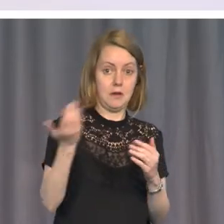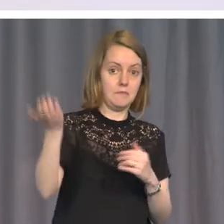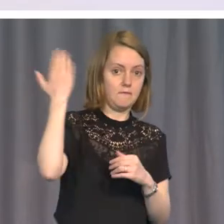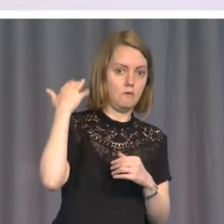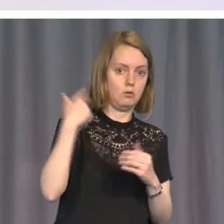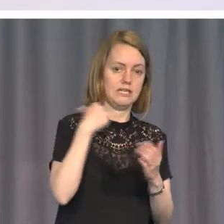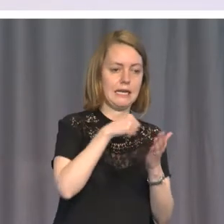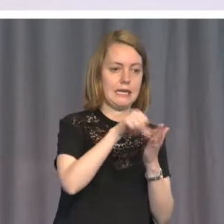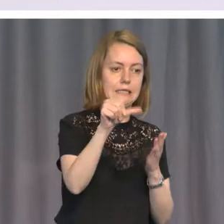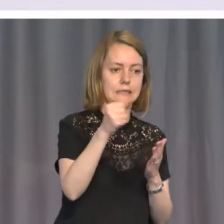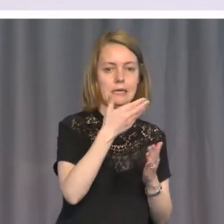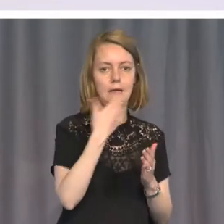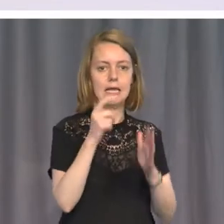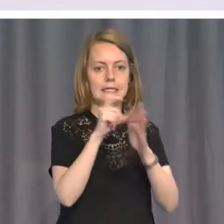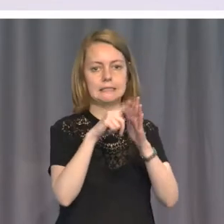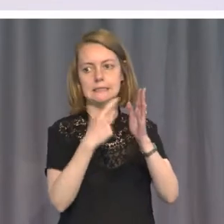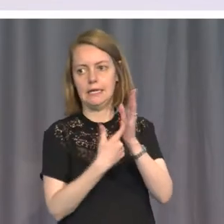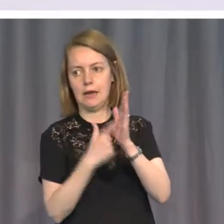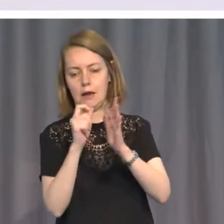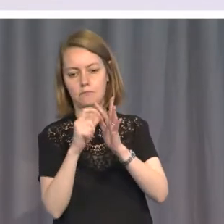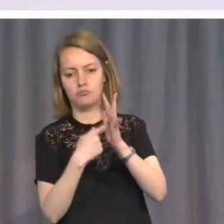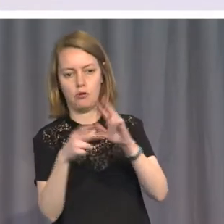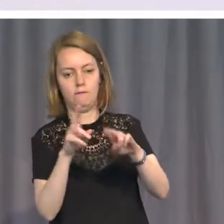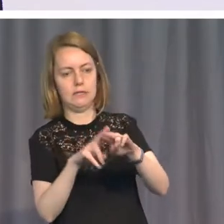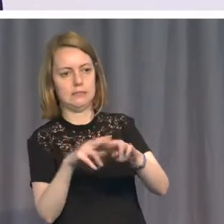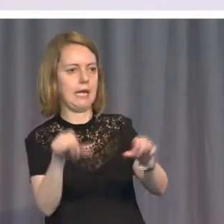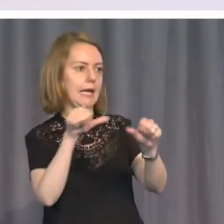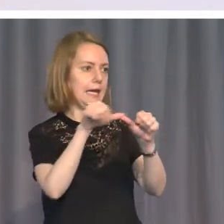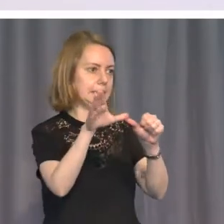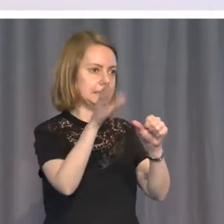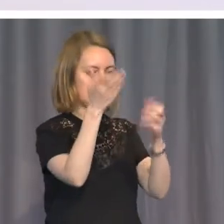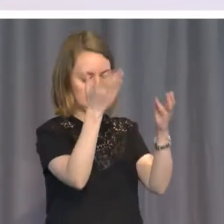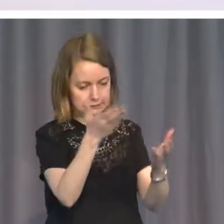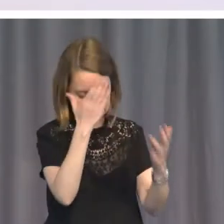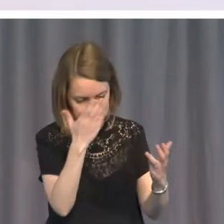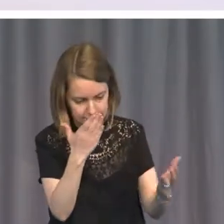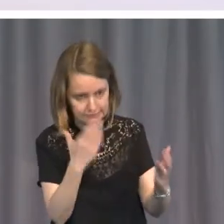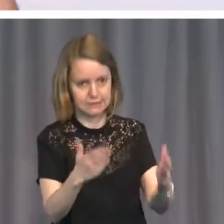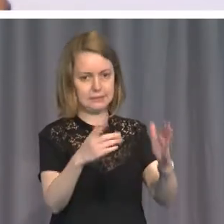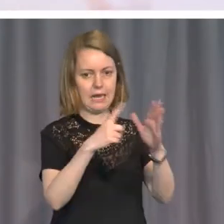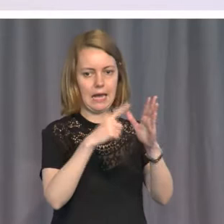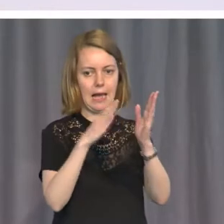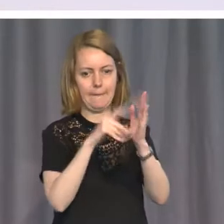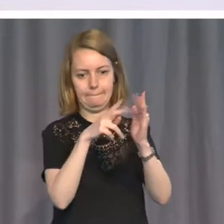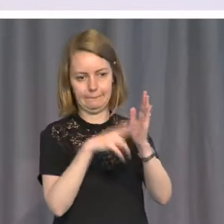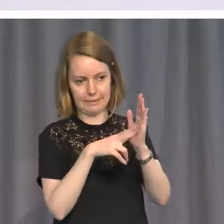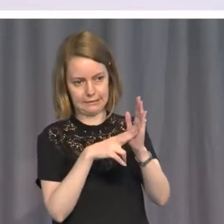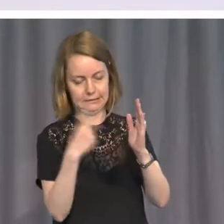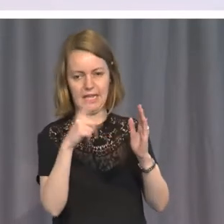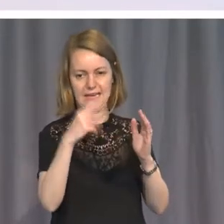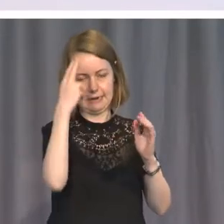Dear Professor Excellency Idi Amin DSC